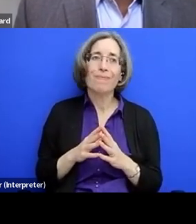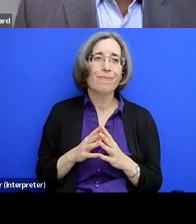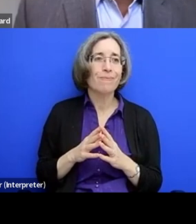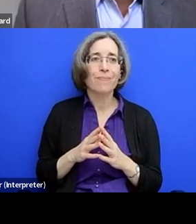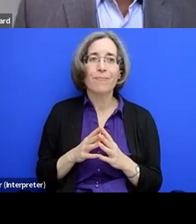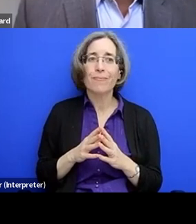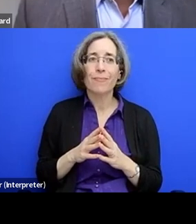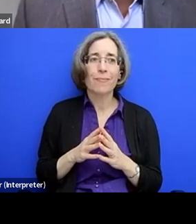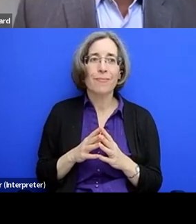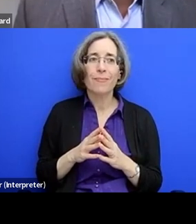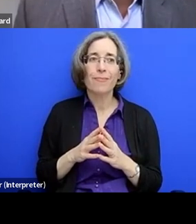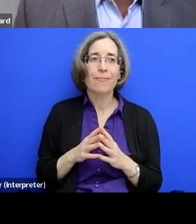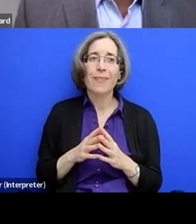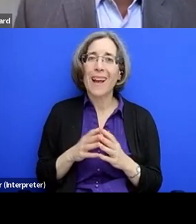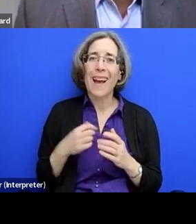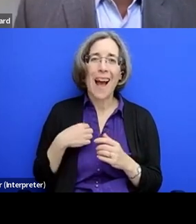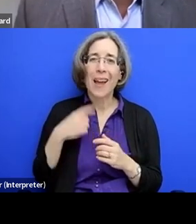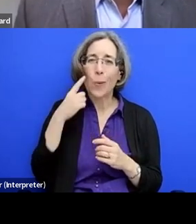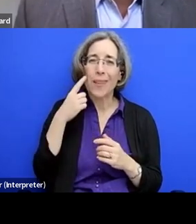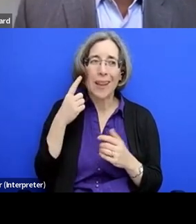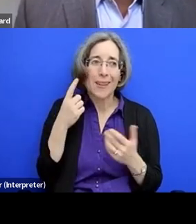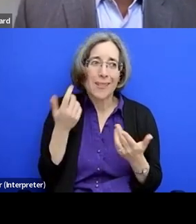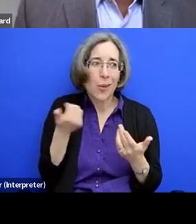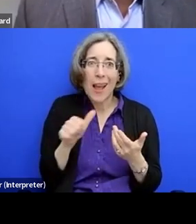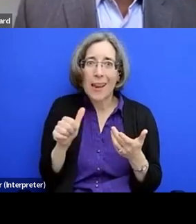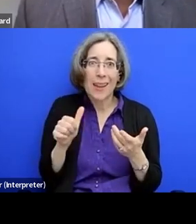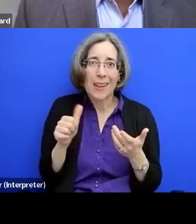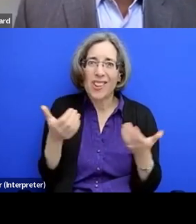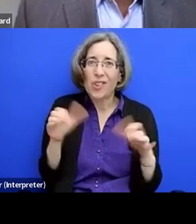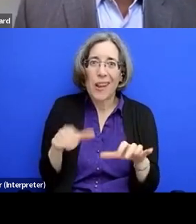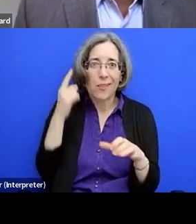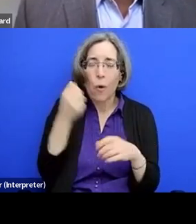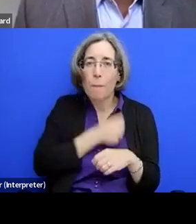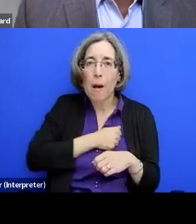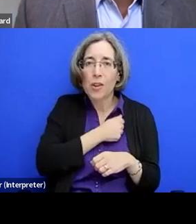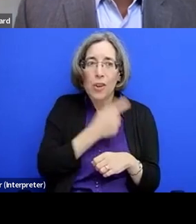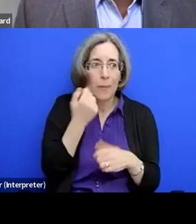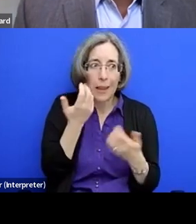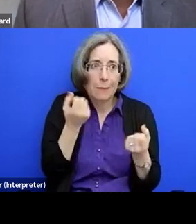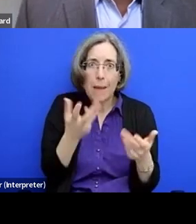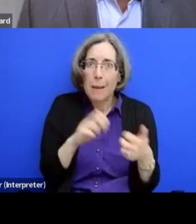there's an opening actually for an apology because many of the problems are still occurring.